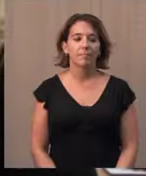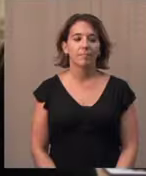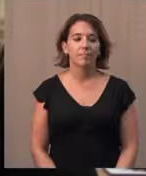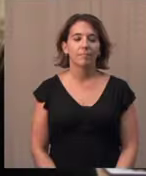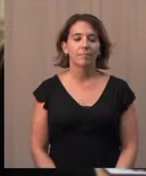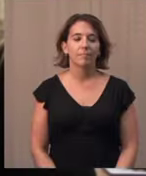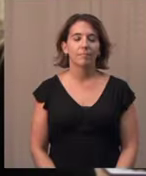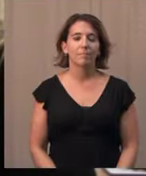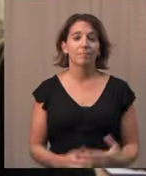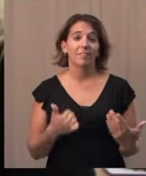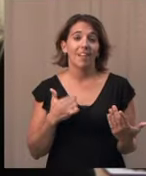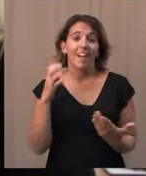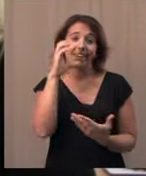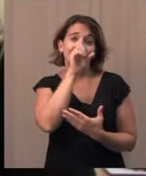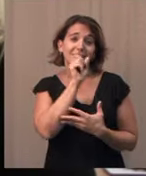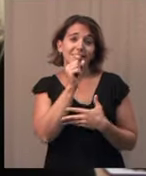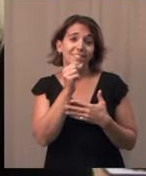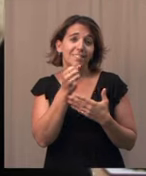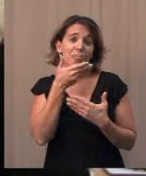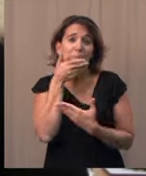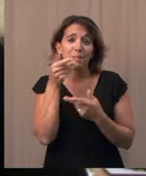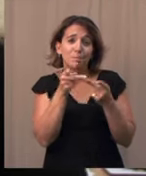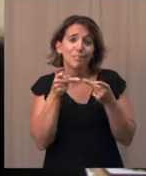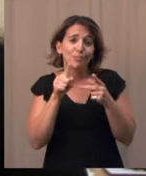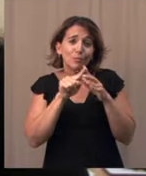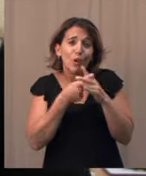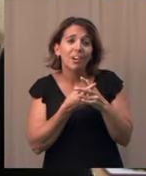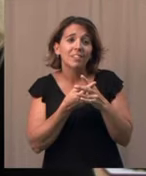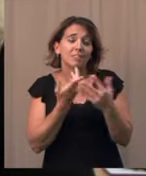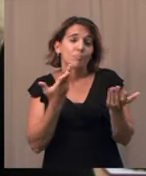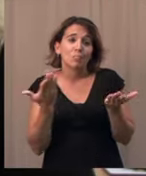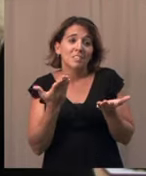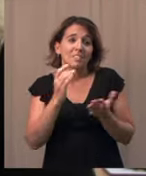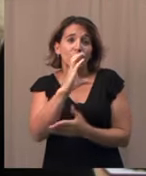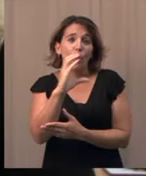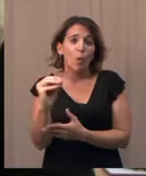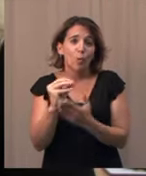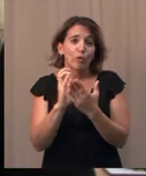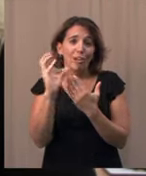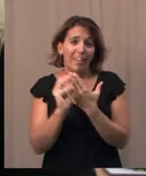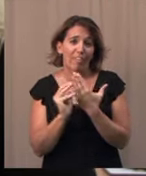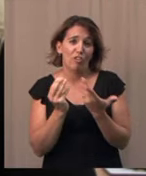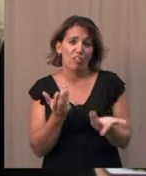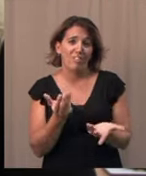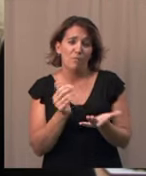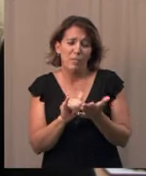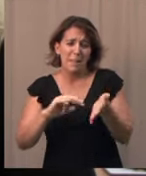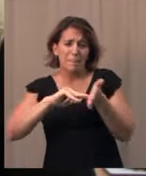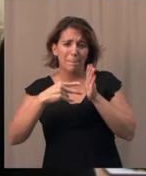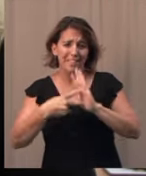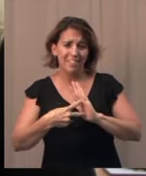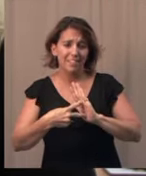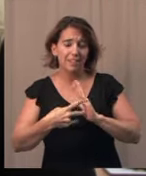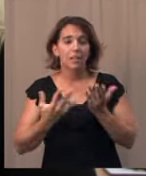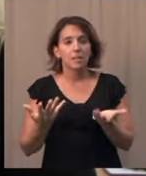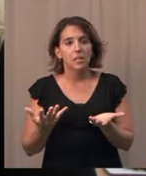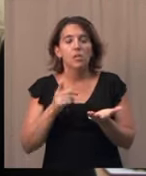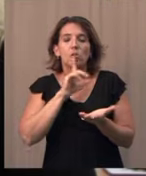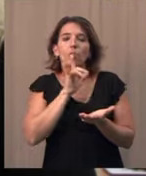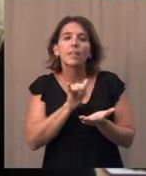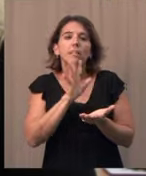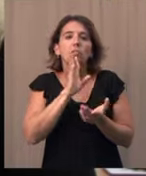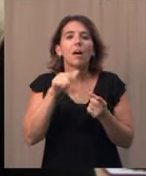I guess the best place to start is to define co-curricular. Co-curricular really refers to anything